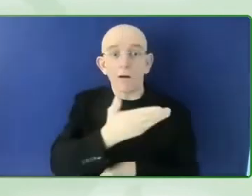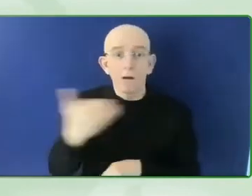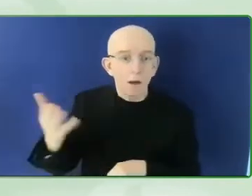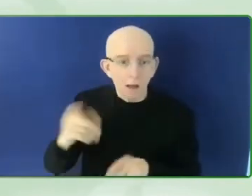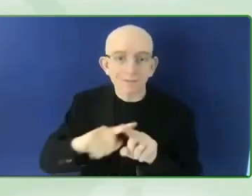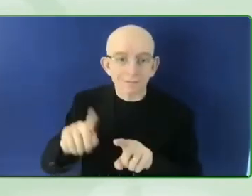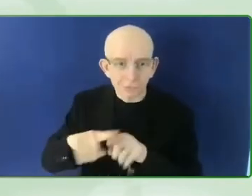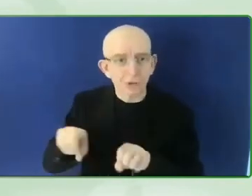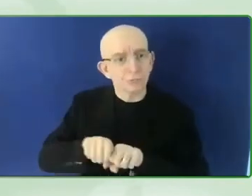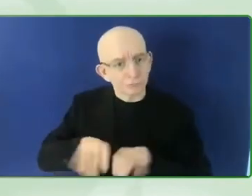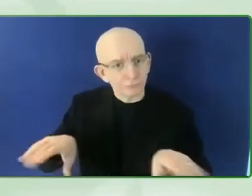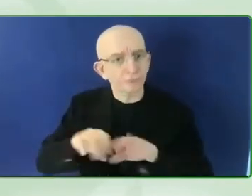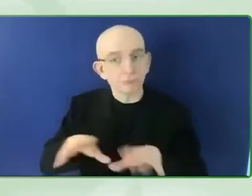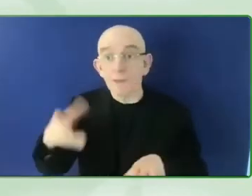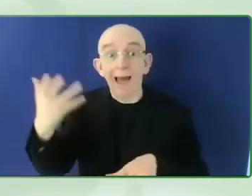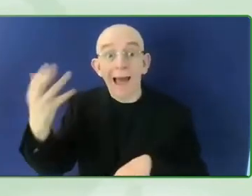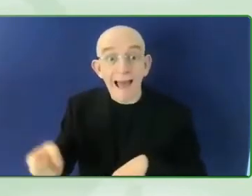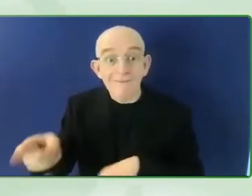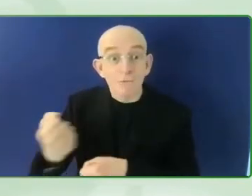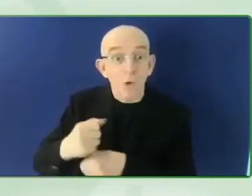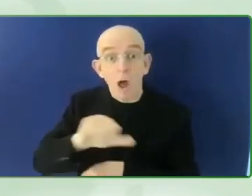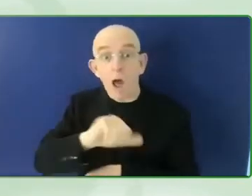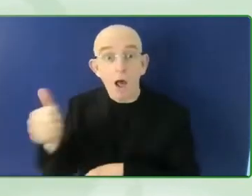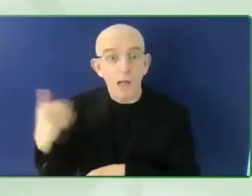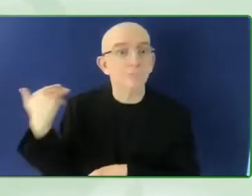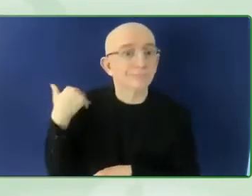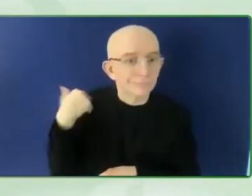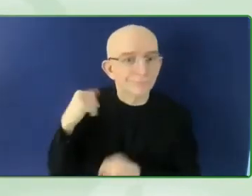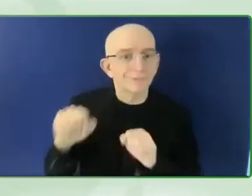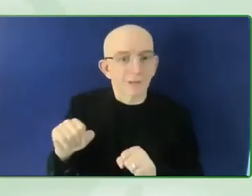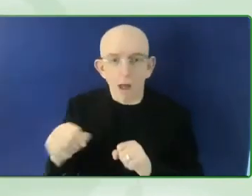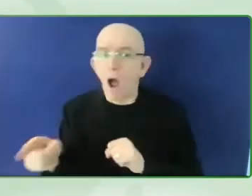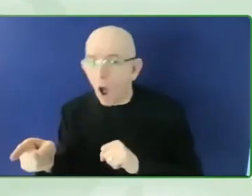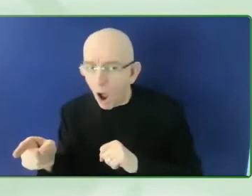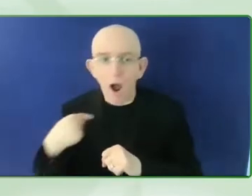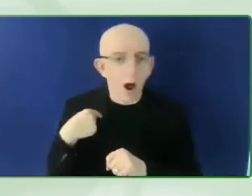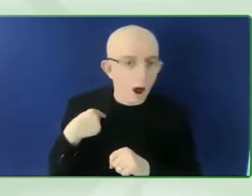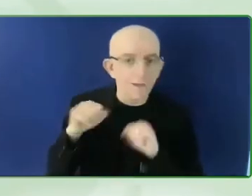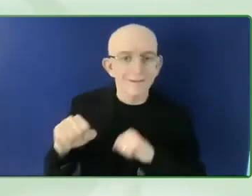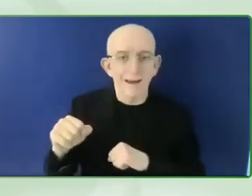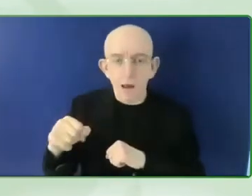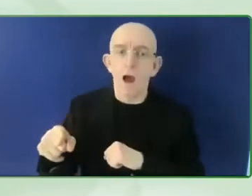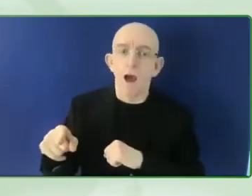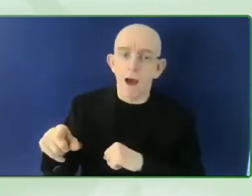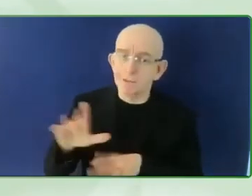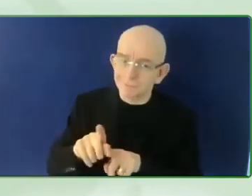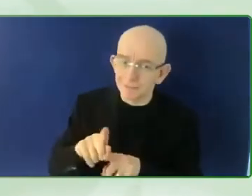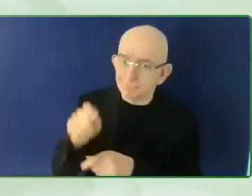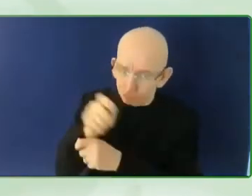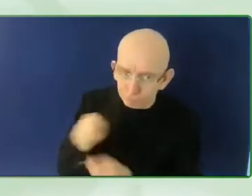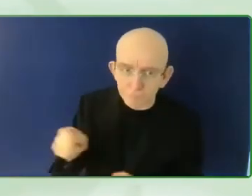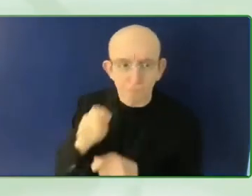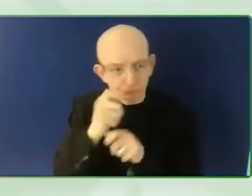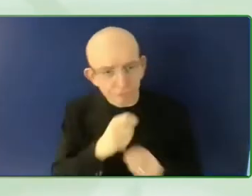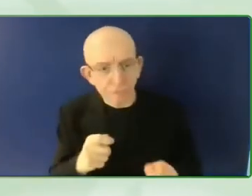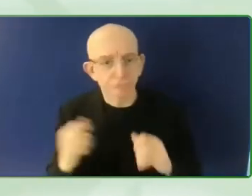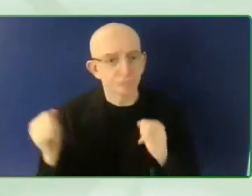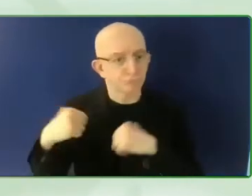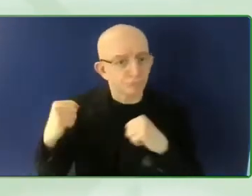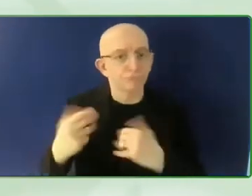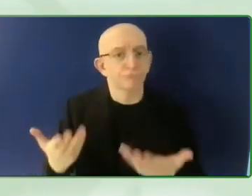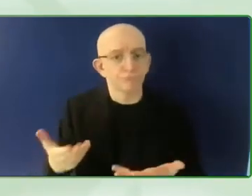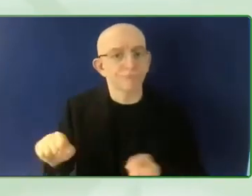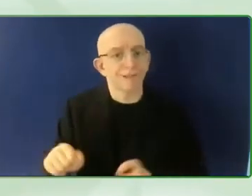Education on this subject is really, really important. And that's why I can a core part of GDI Hub's work is around teaching and training